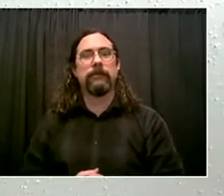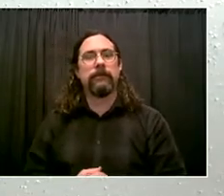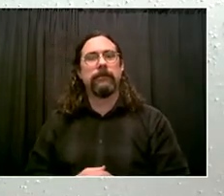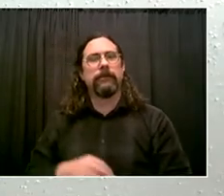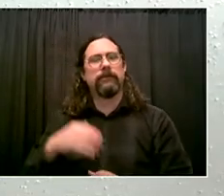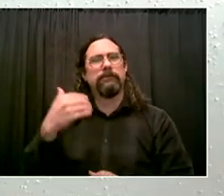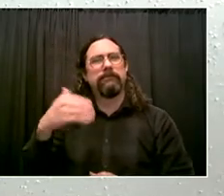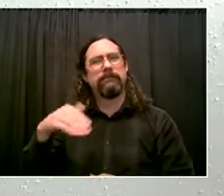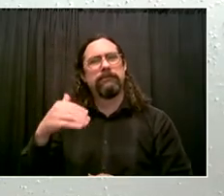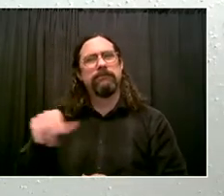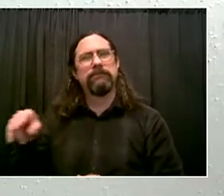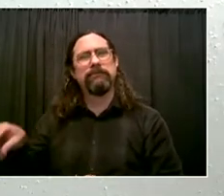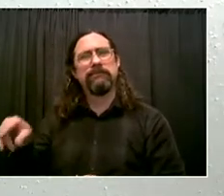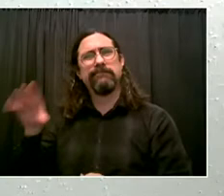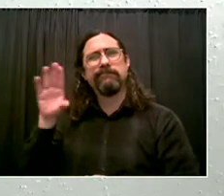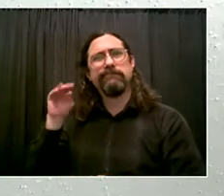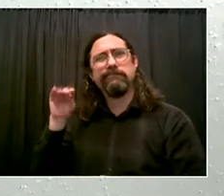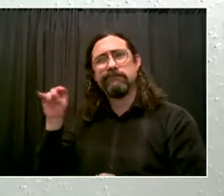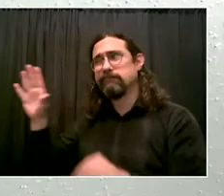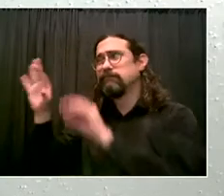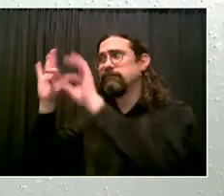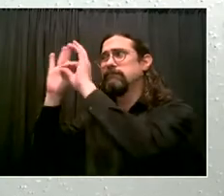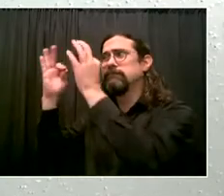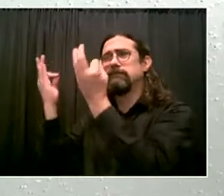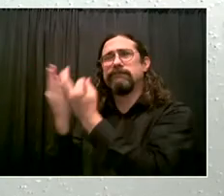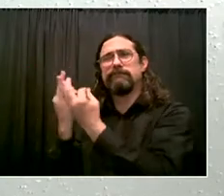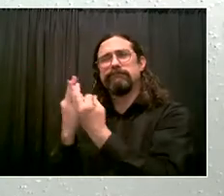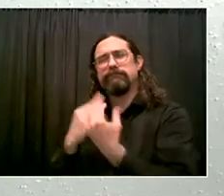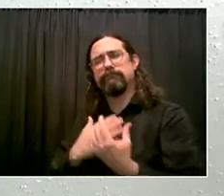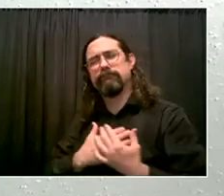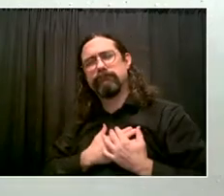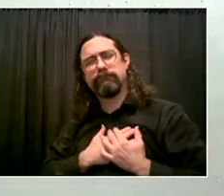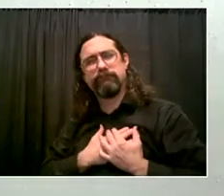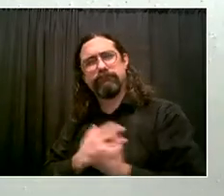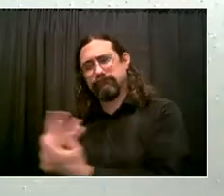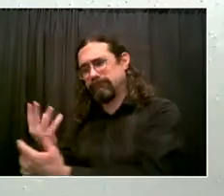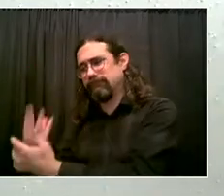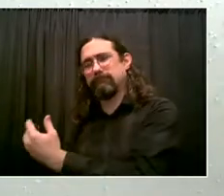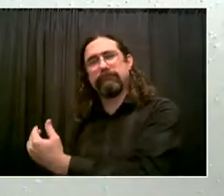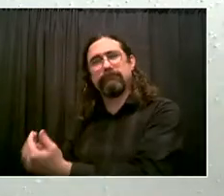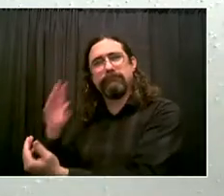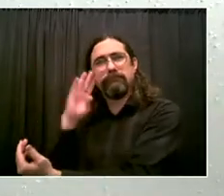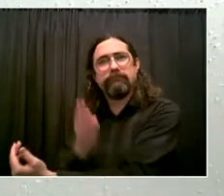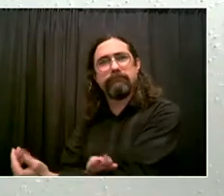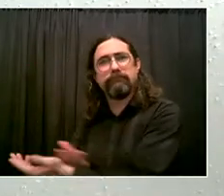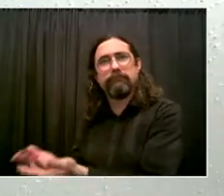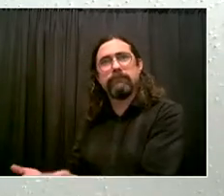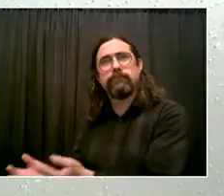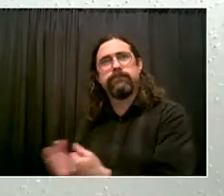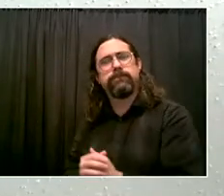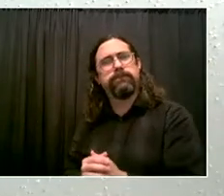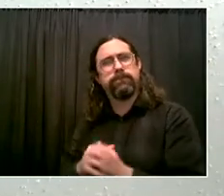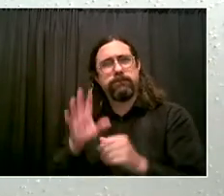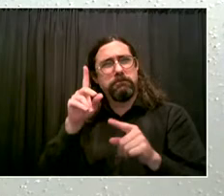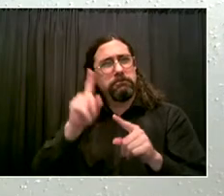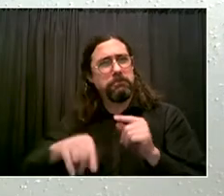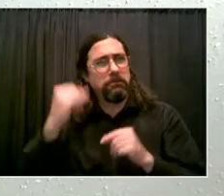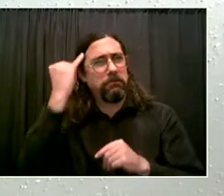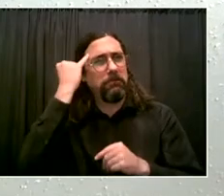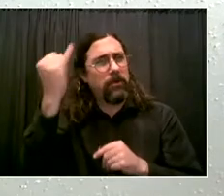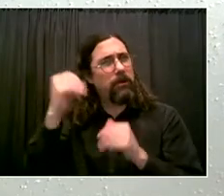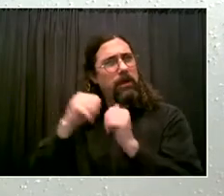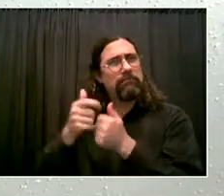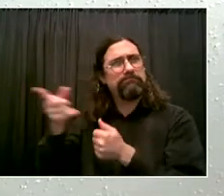your child away, and that is not, it's just not right. But I would like to